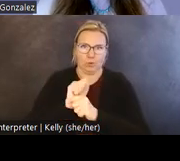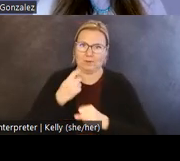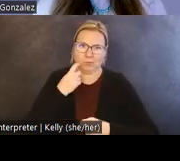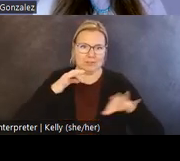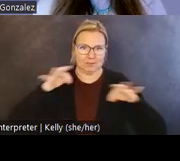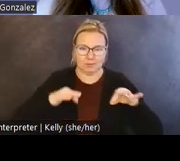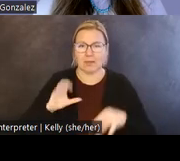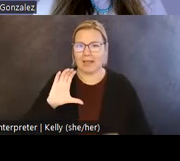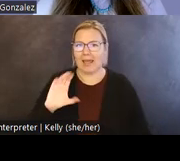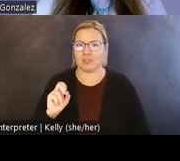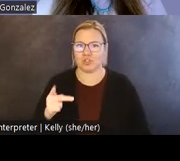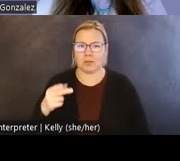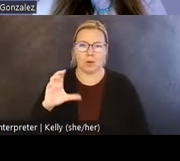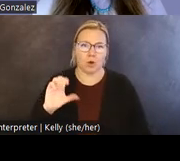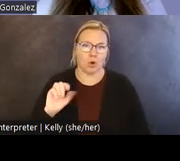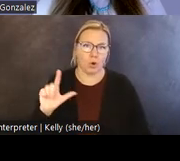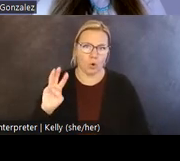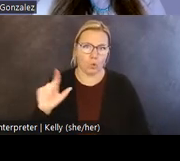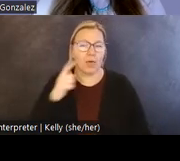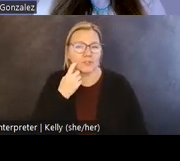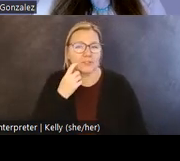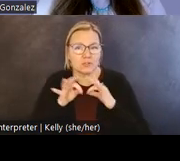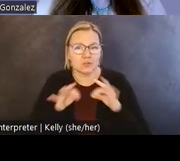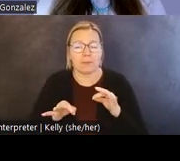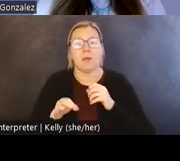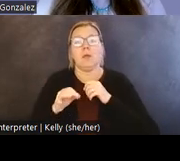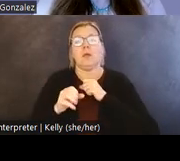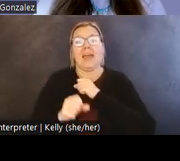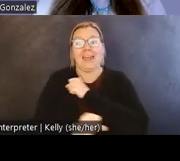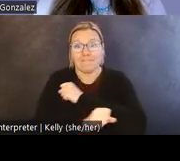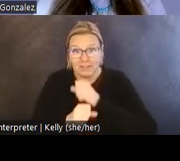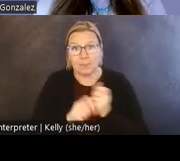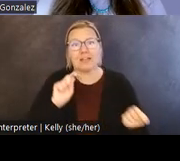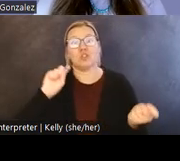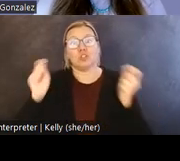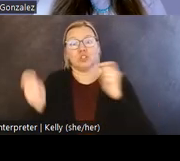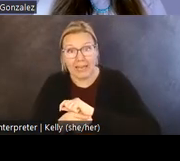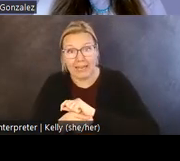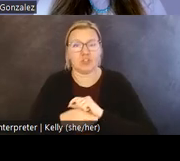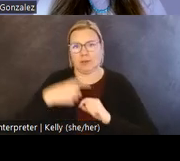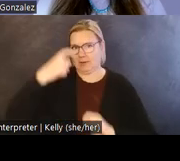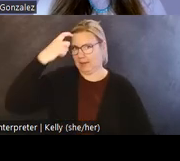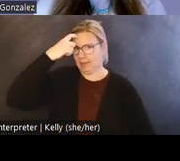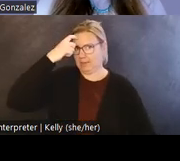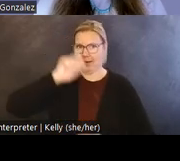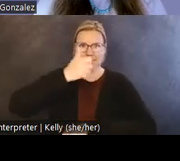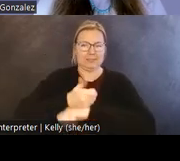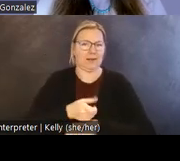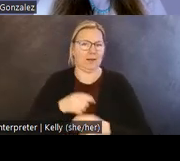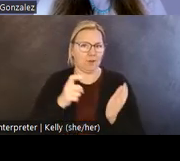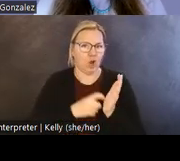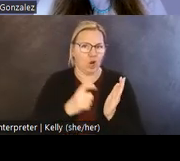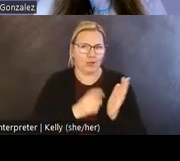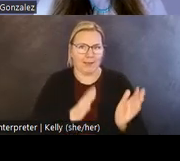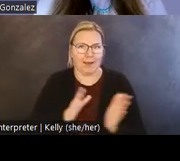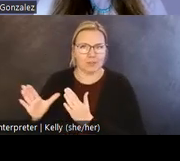Colwell recently noted collaboration represents a fundamental change in the mindset of archaeologists, one I believe that's